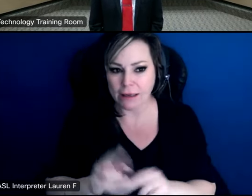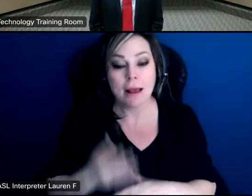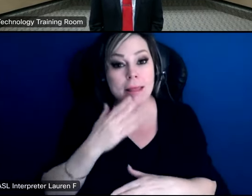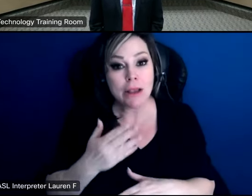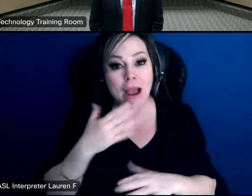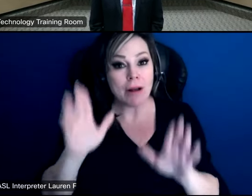hope you have a lovely evening